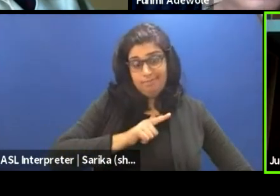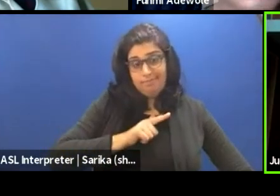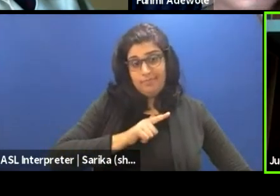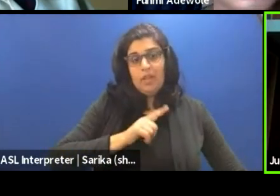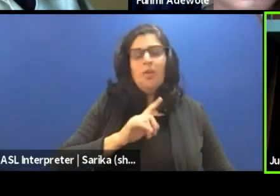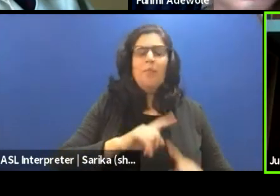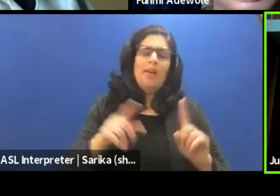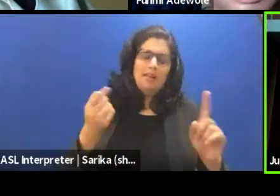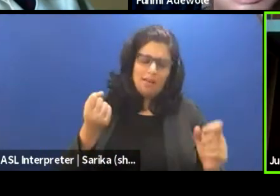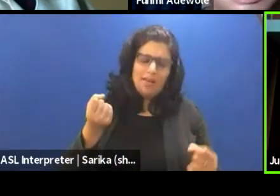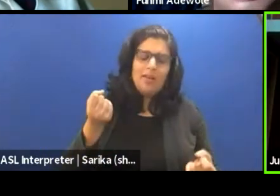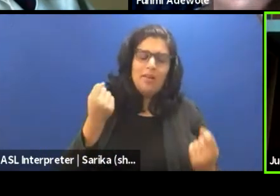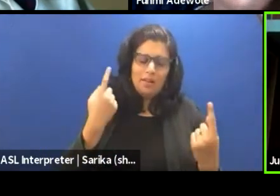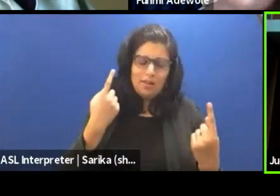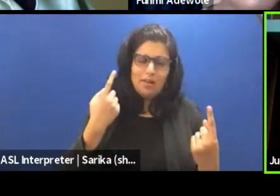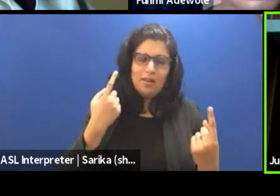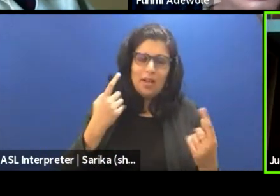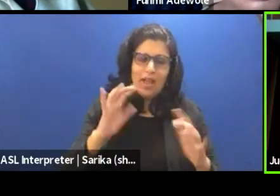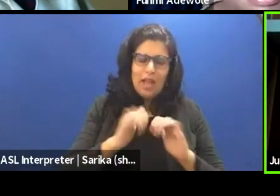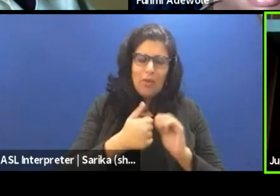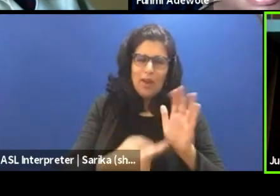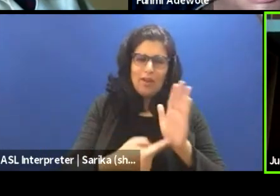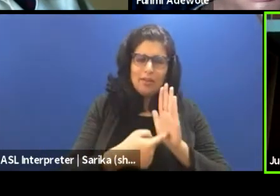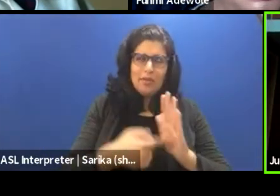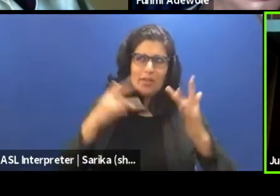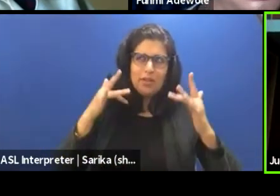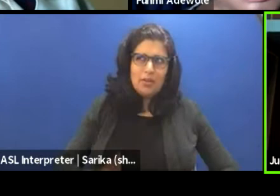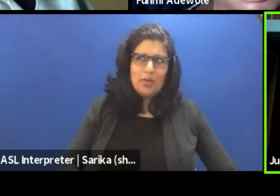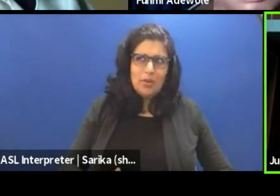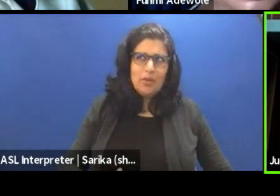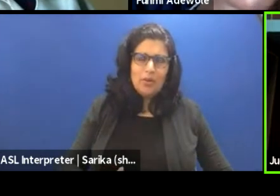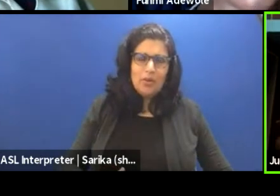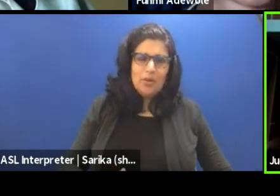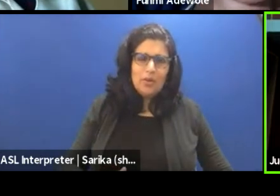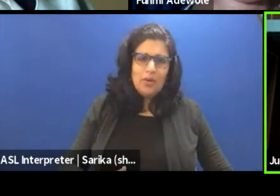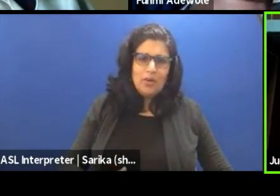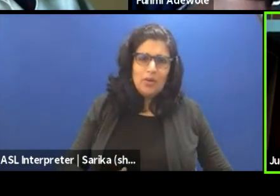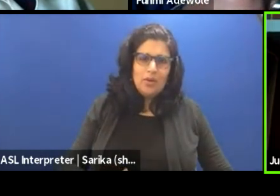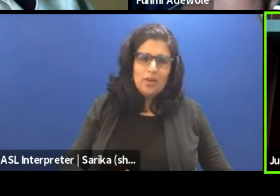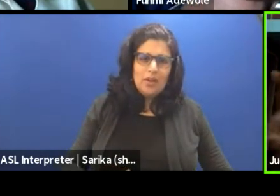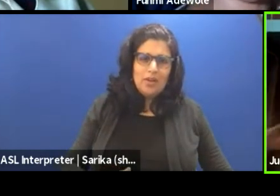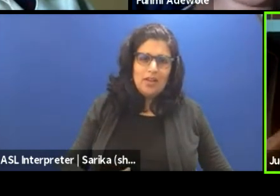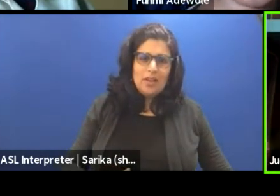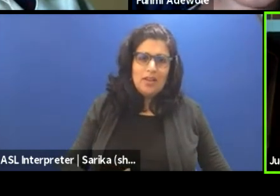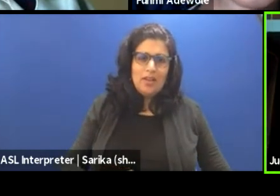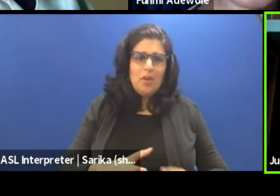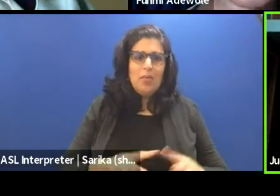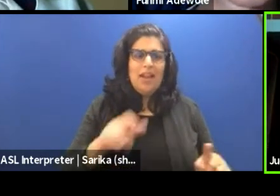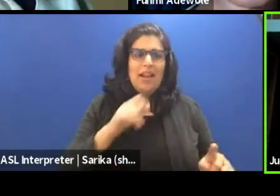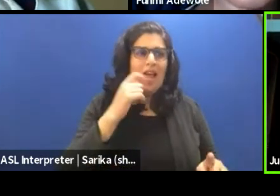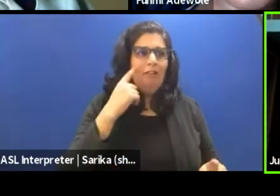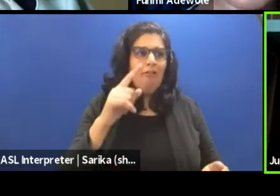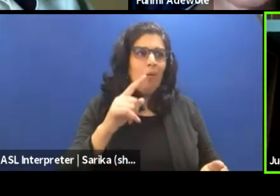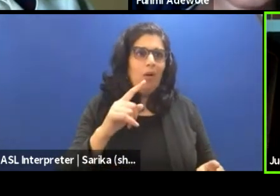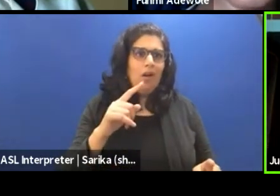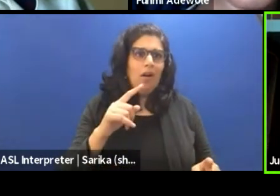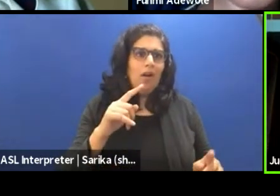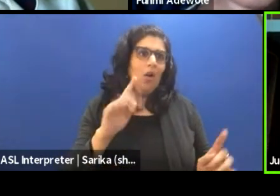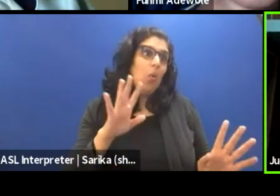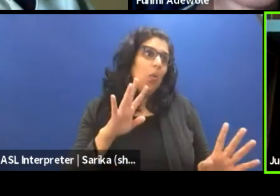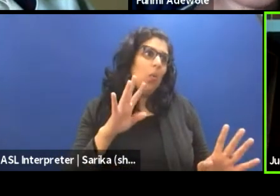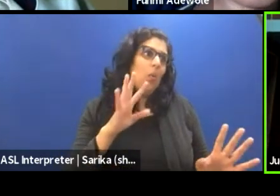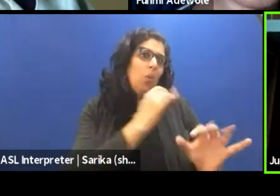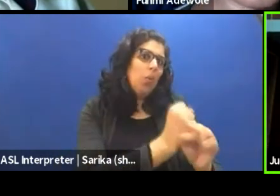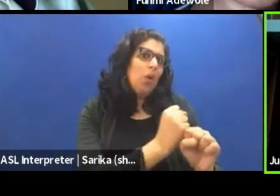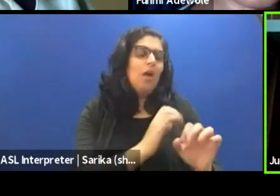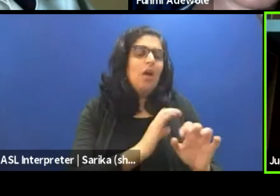also understood, how do I present nudity that it doesn't come across as nudity for nudity's sakes? So, I had to play,